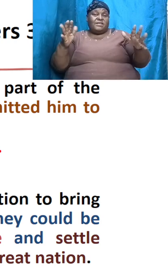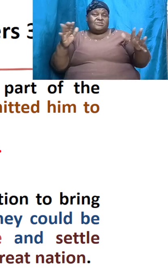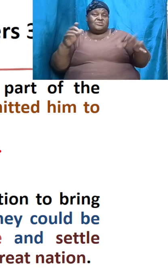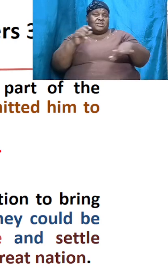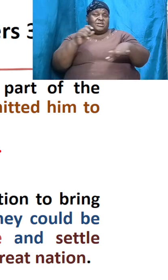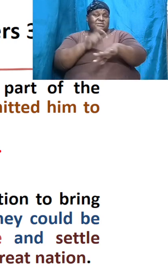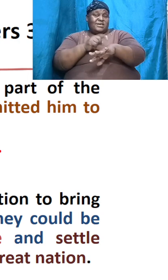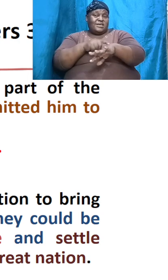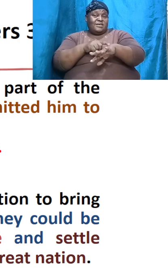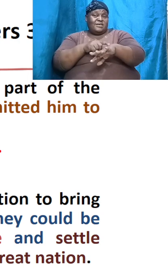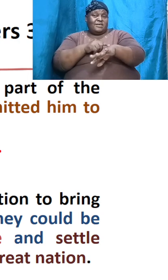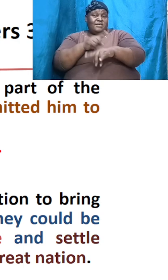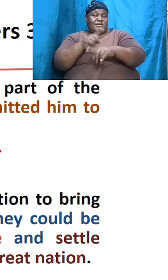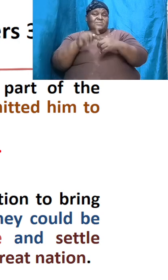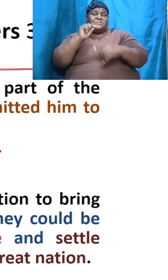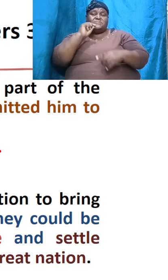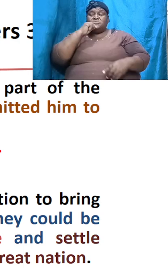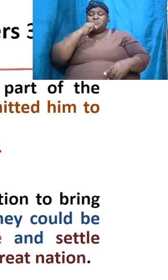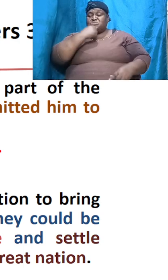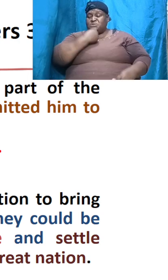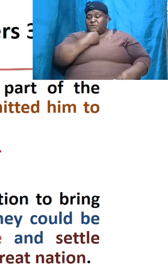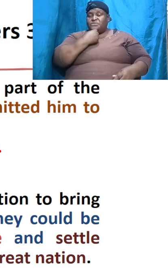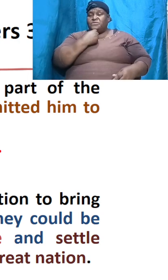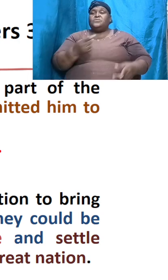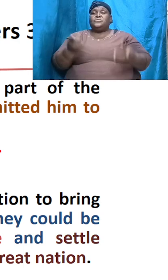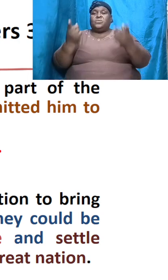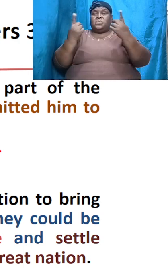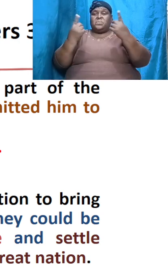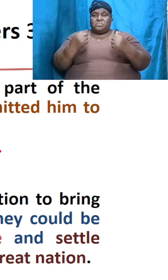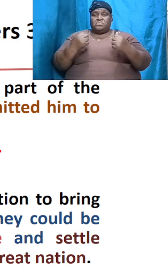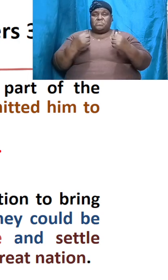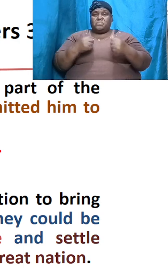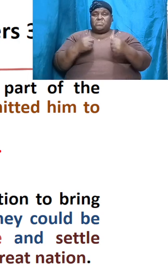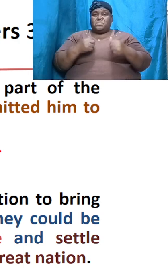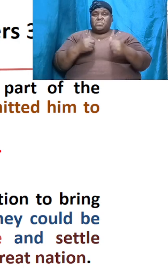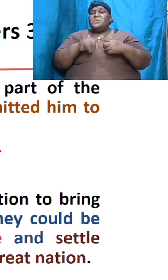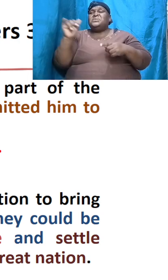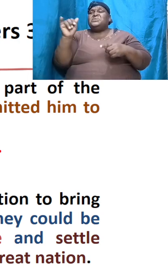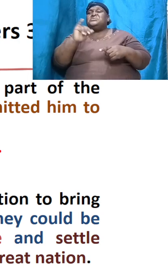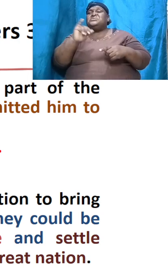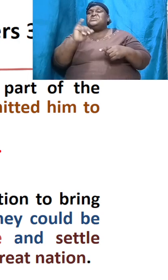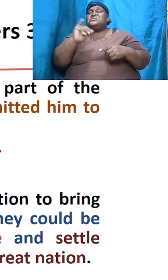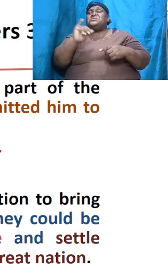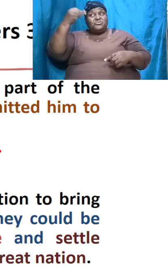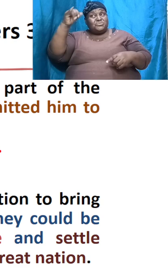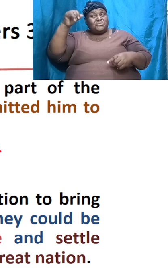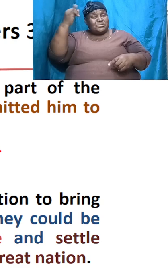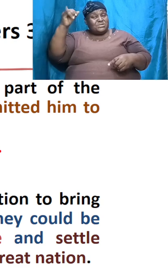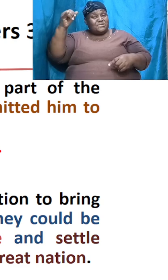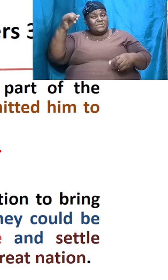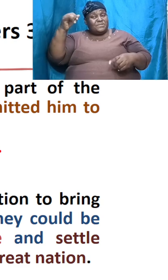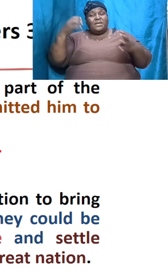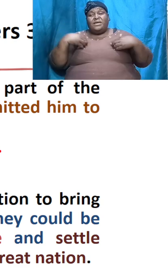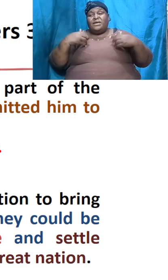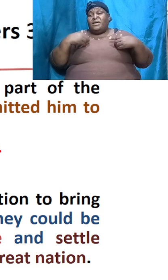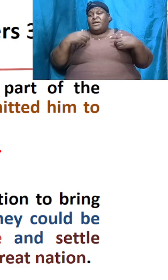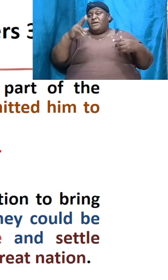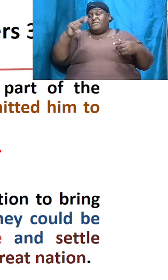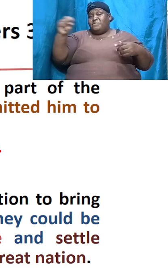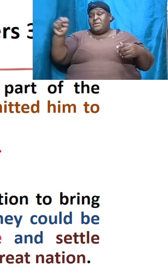time after the suffering would have come when the same Joseph would have been